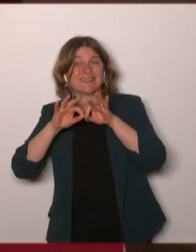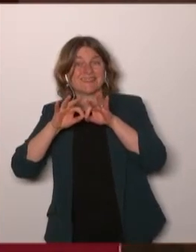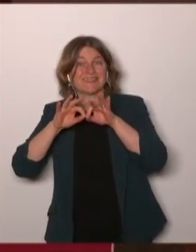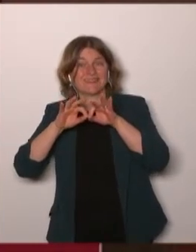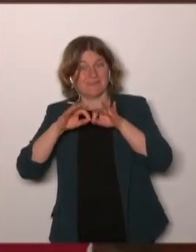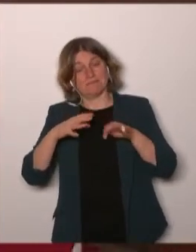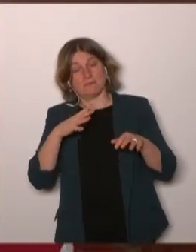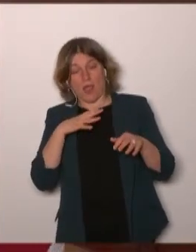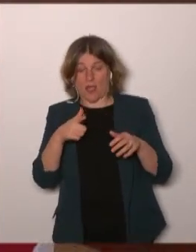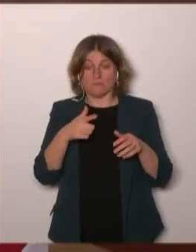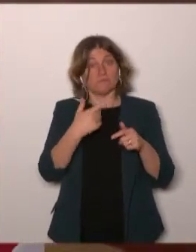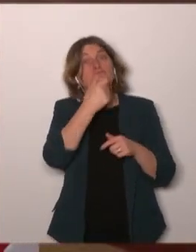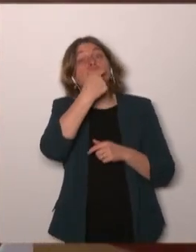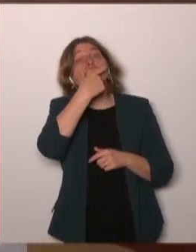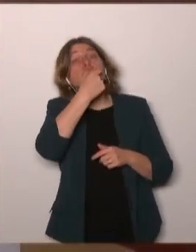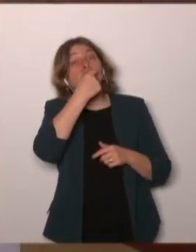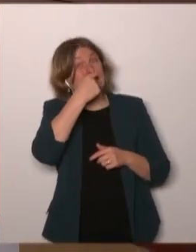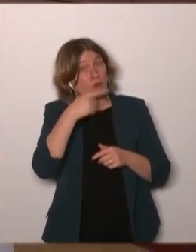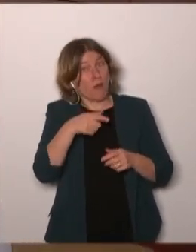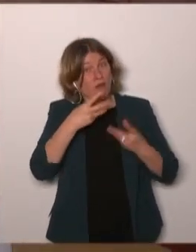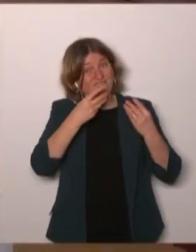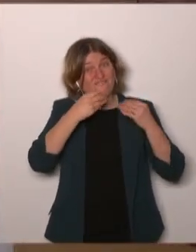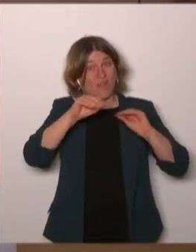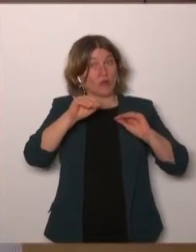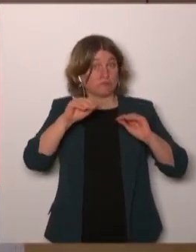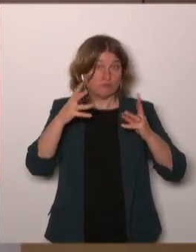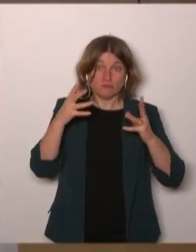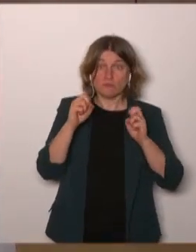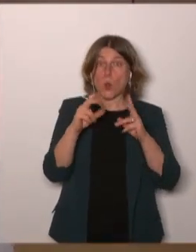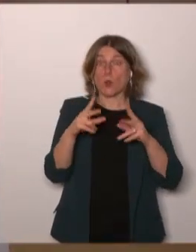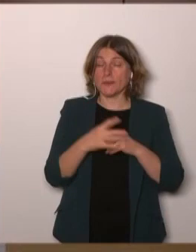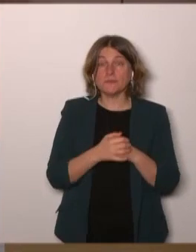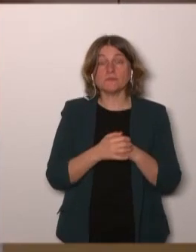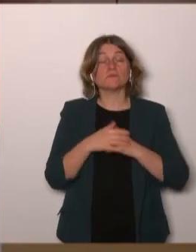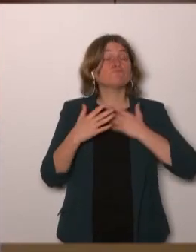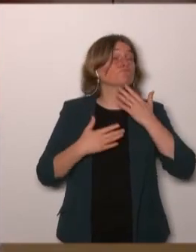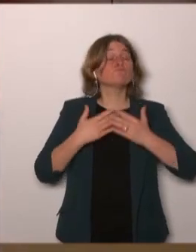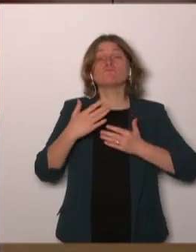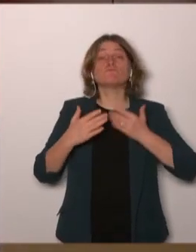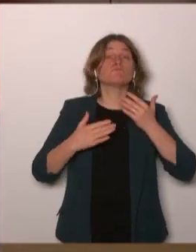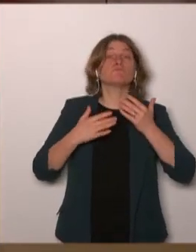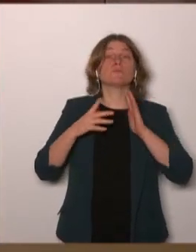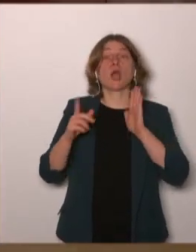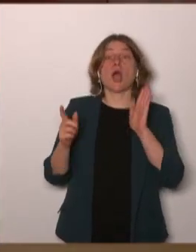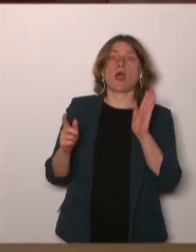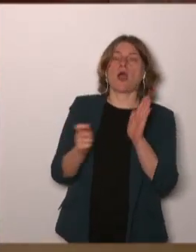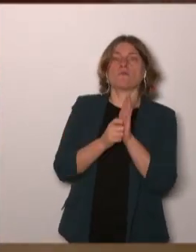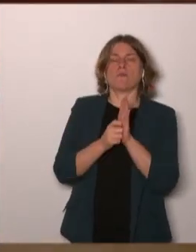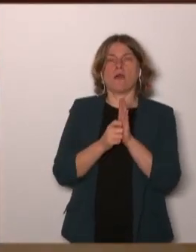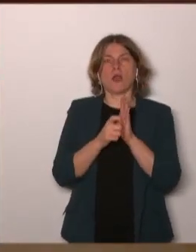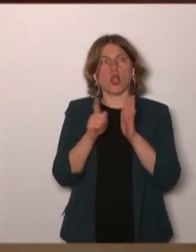even life-saving drugs are made available while they were for